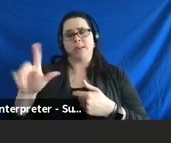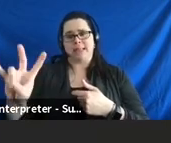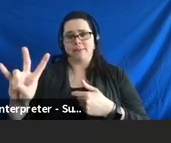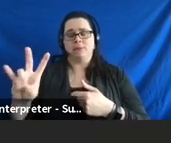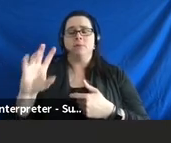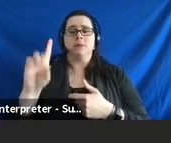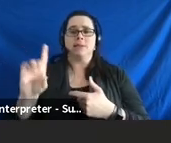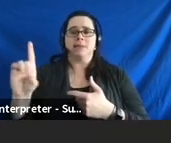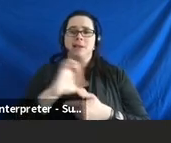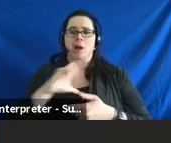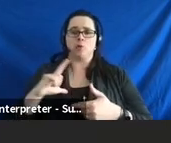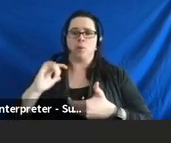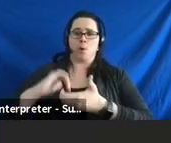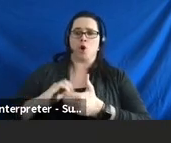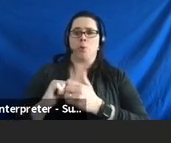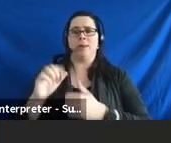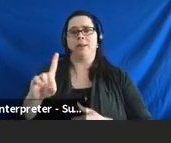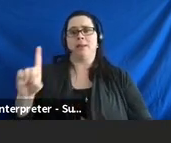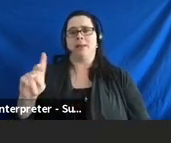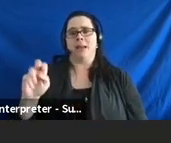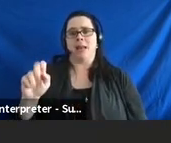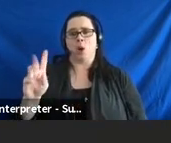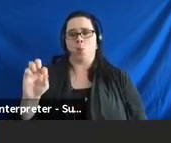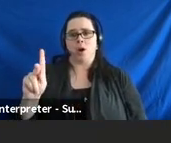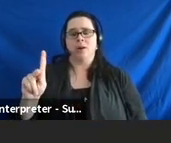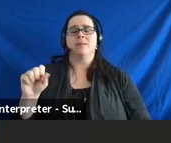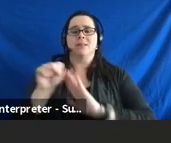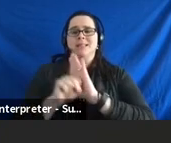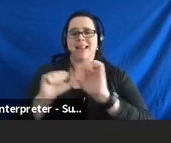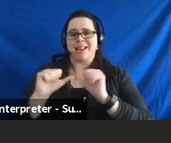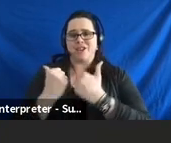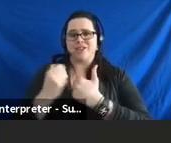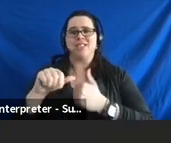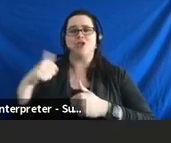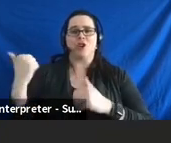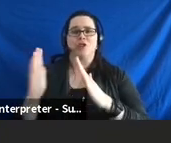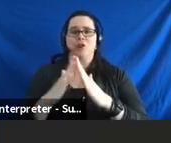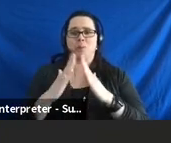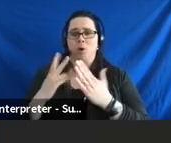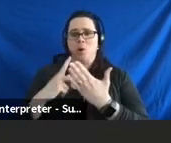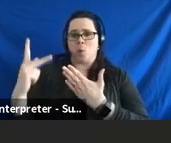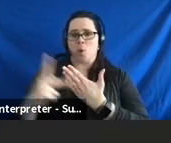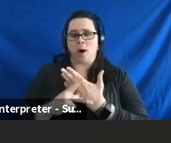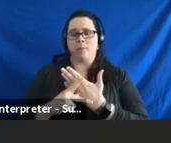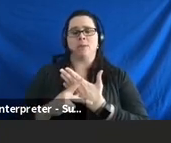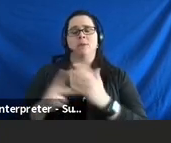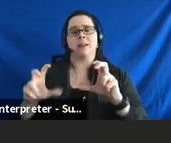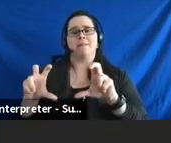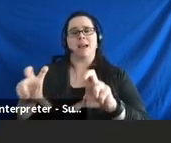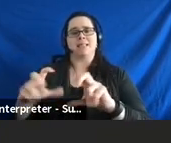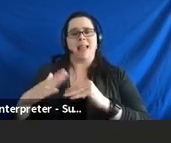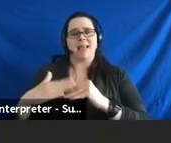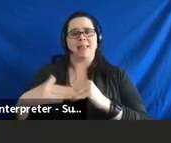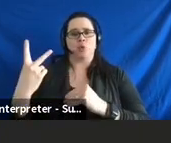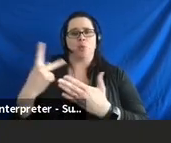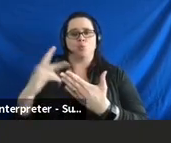the DD Council will partner with the DD network, state agencies, and other community programs to invest in at least two